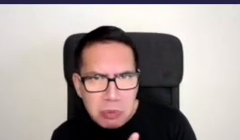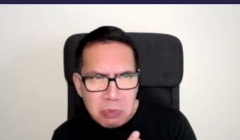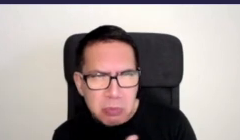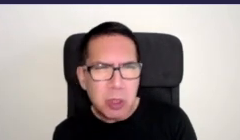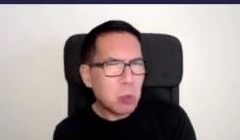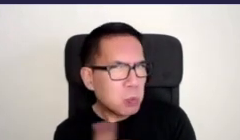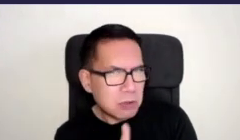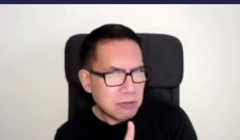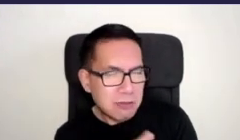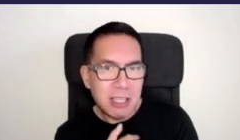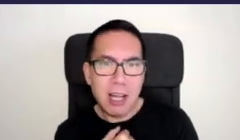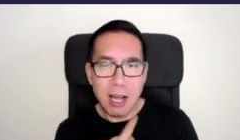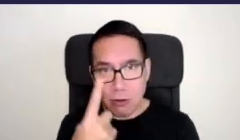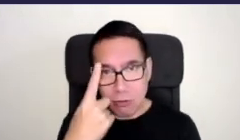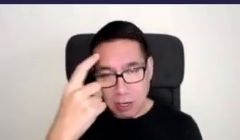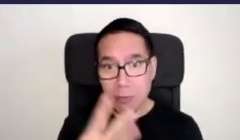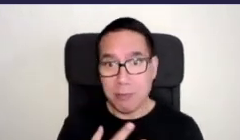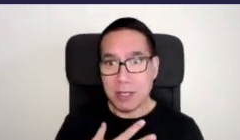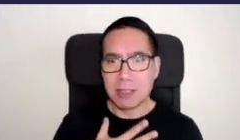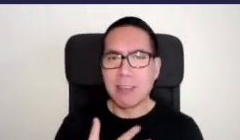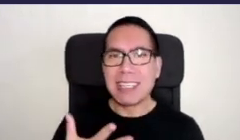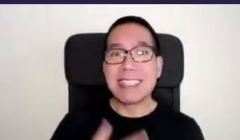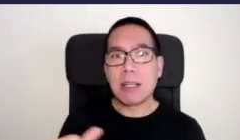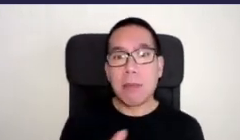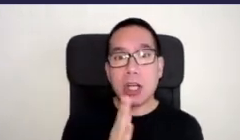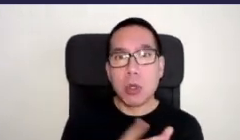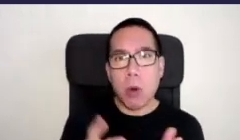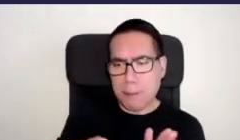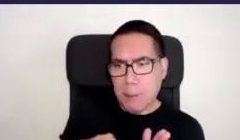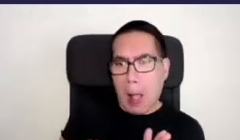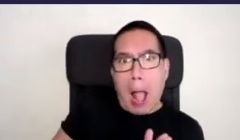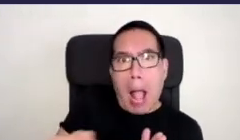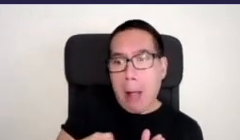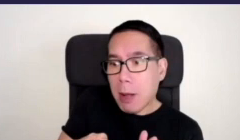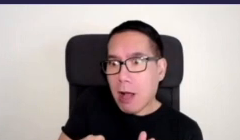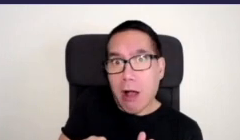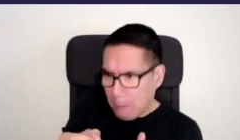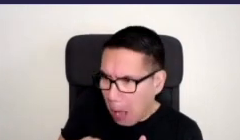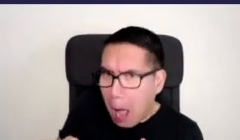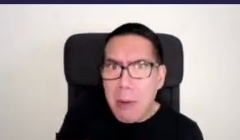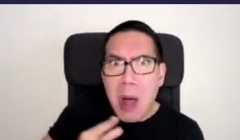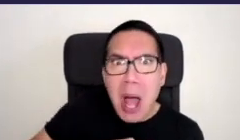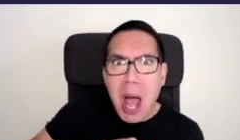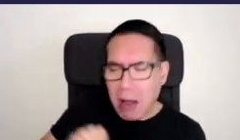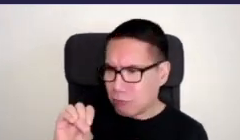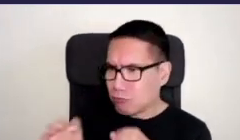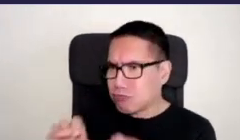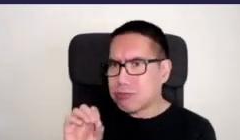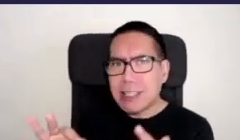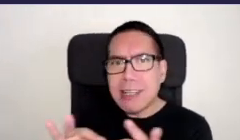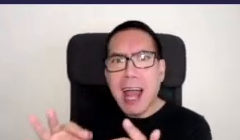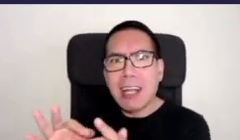and I realised that we need to fill these barren spaces with gardens for our critters we need to get